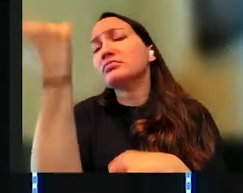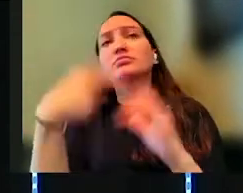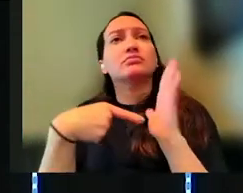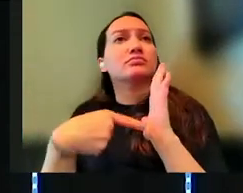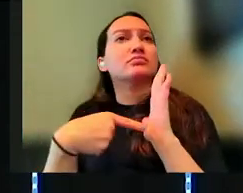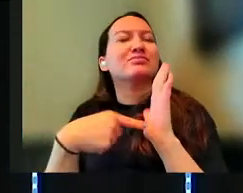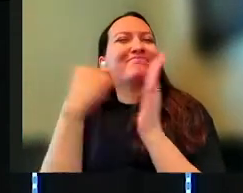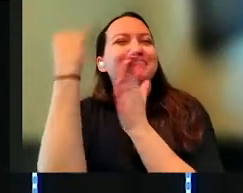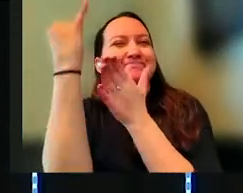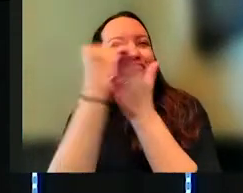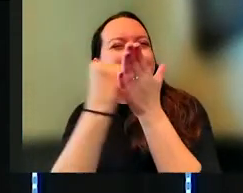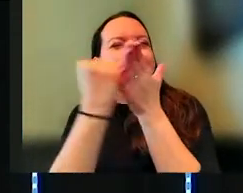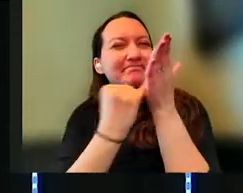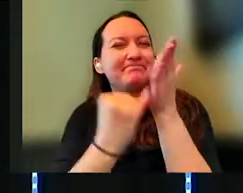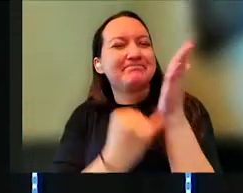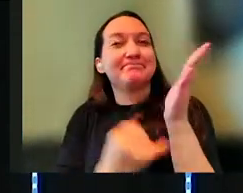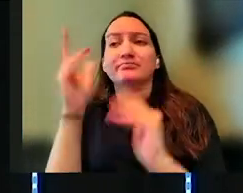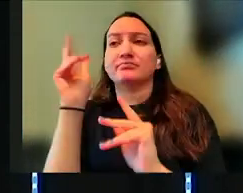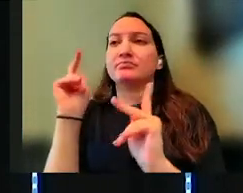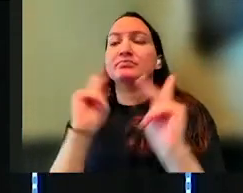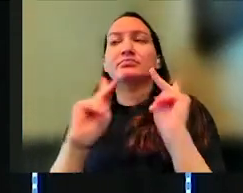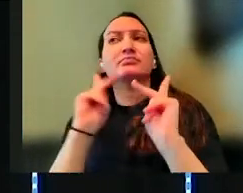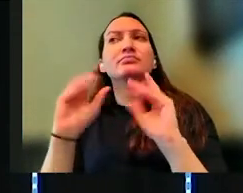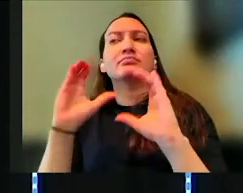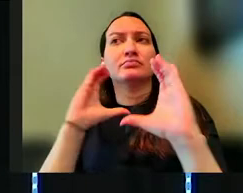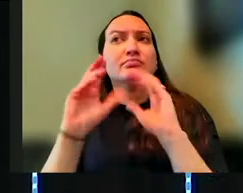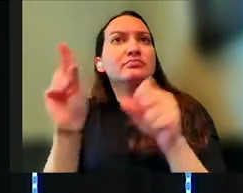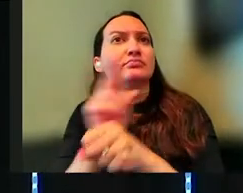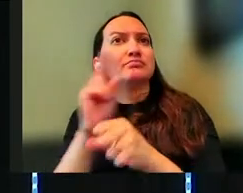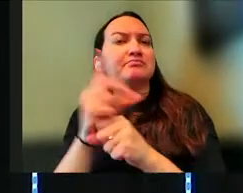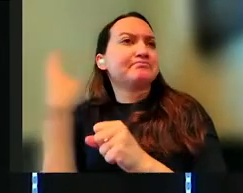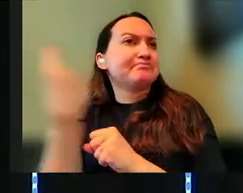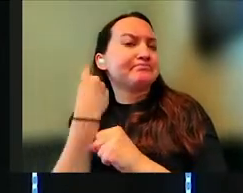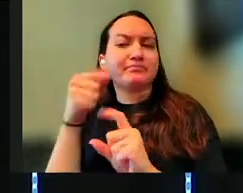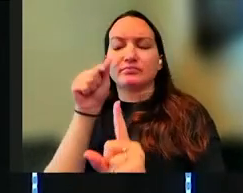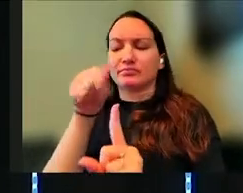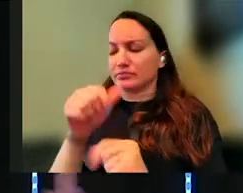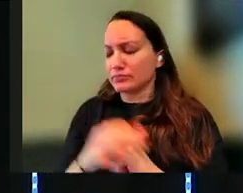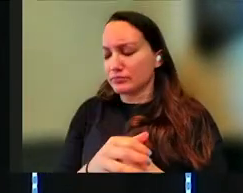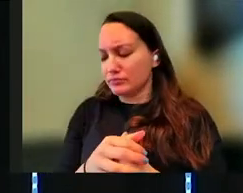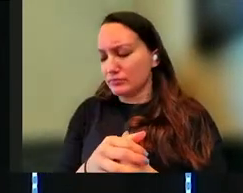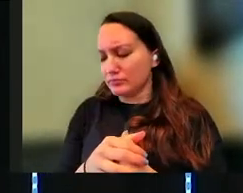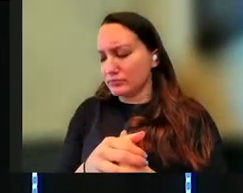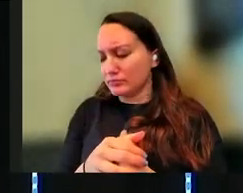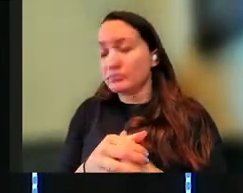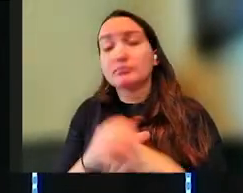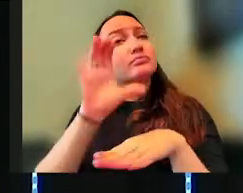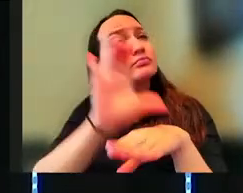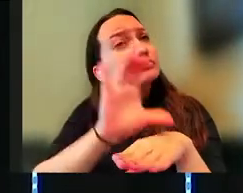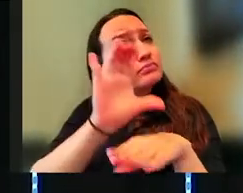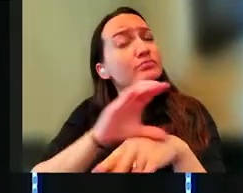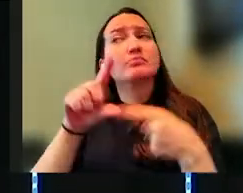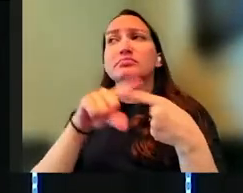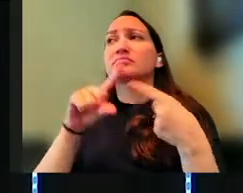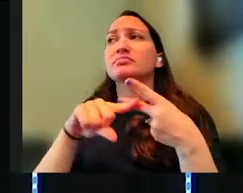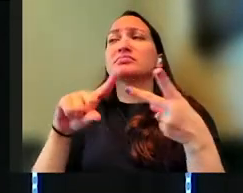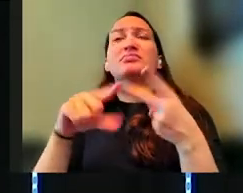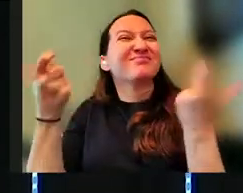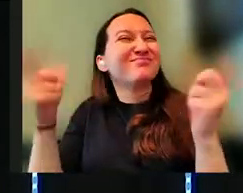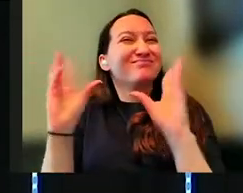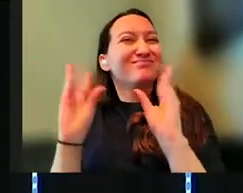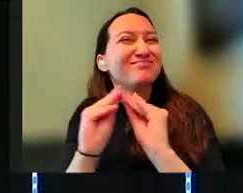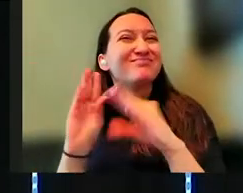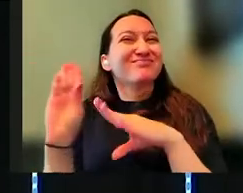illustration that people use, communicators use all the time. Excuse me. They use it in the church. They use it at like big conferences for businesses,